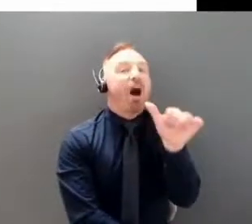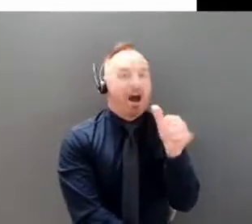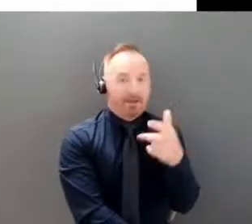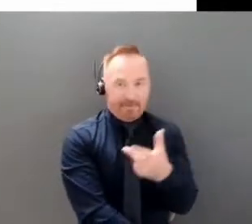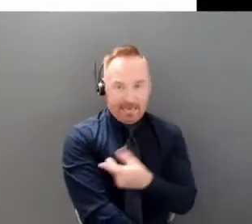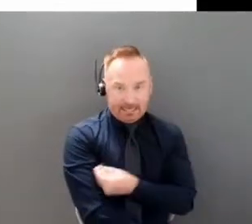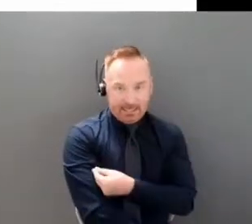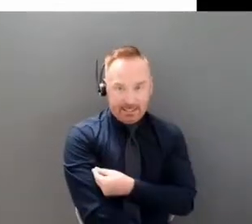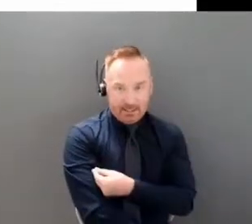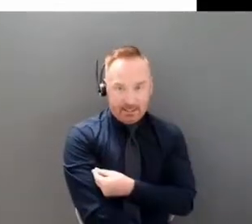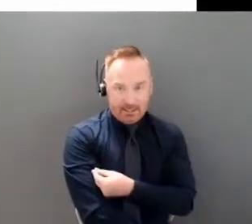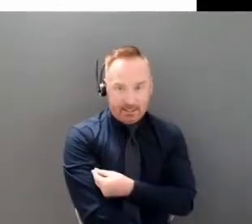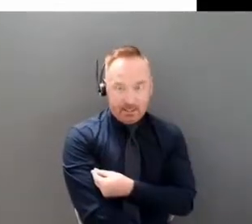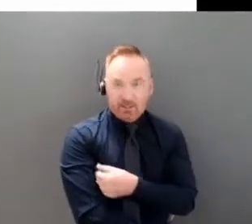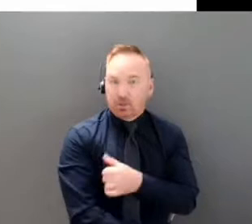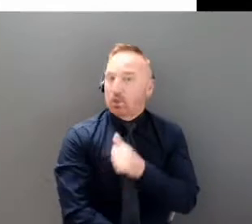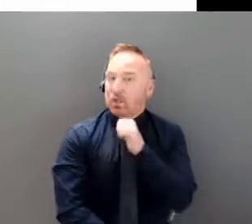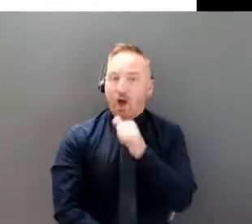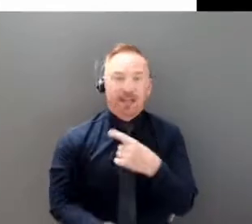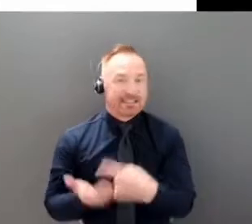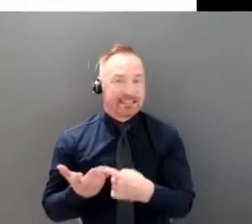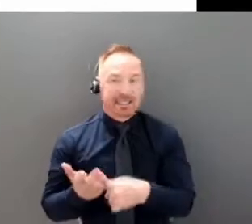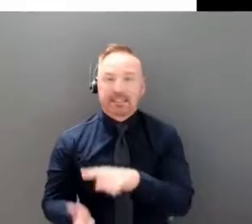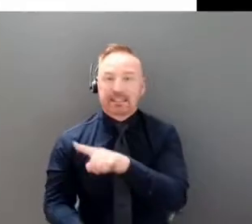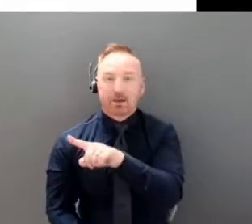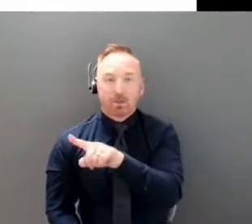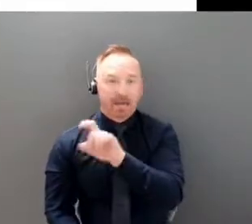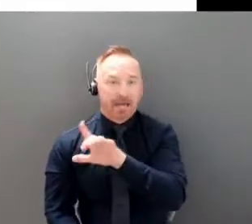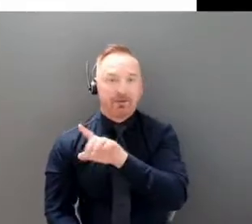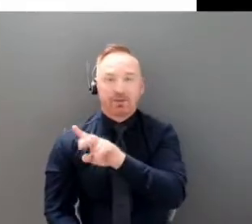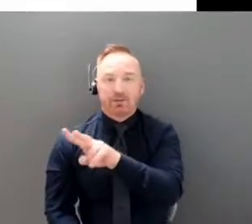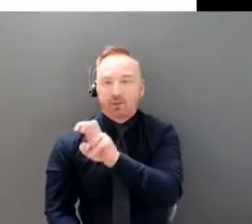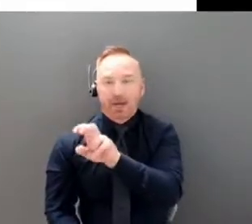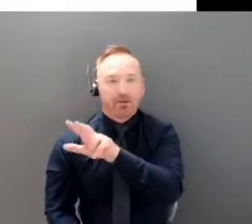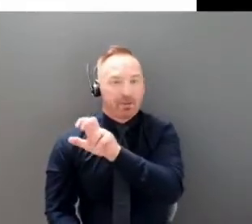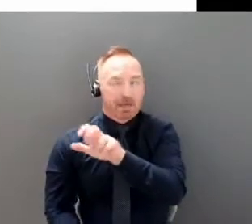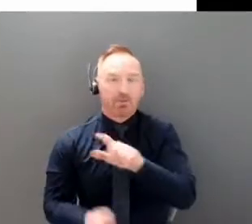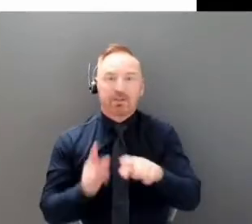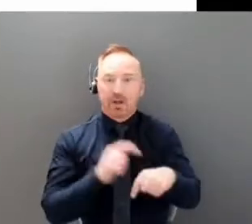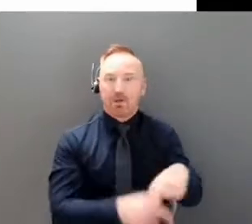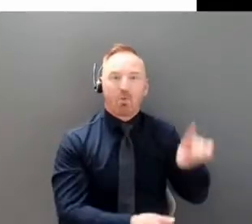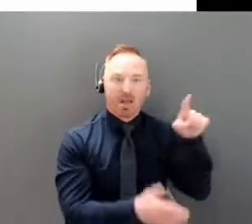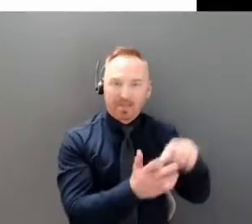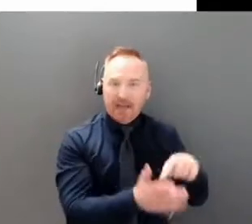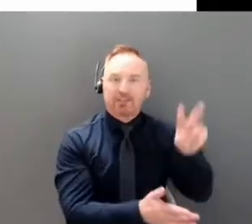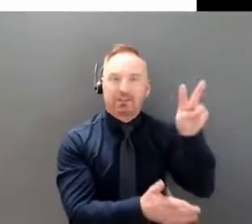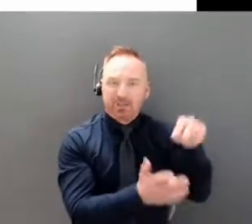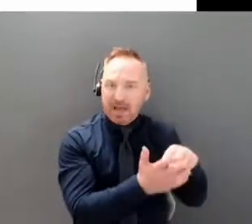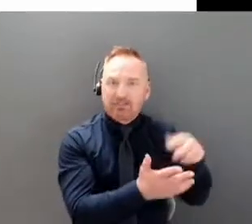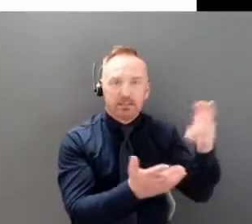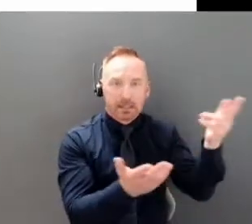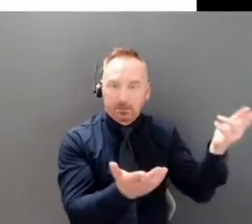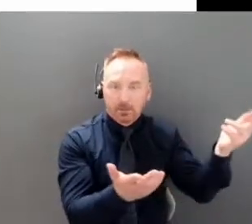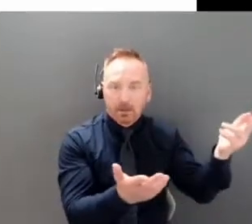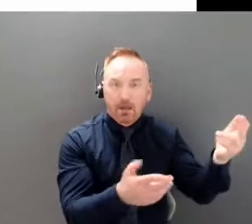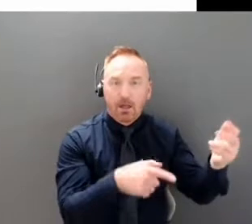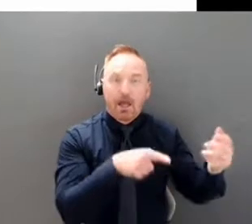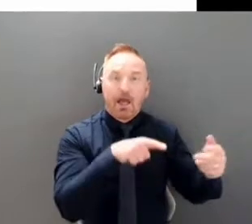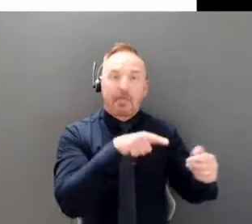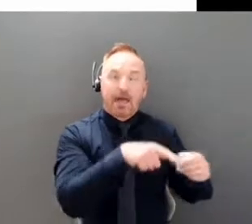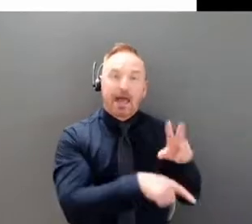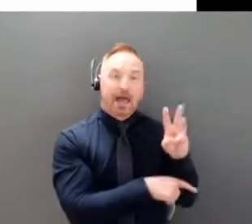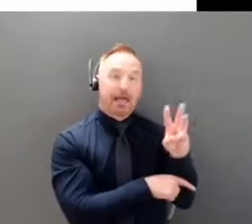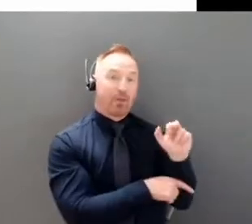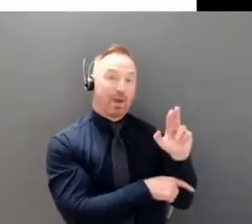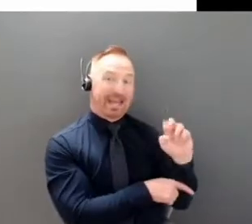we would be talking about thousands, thousands of cases at this point. We would be talking about a wave that would likely take